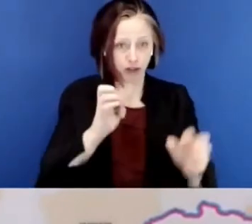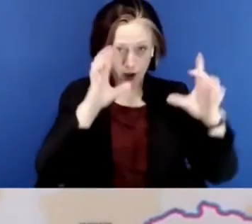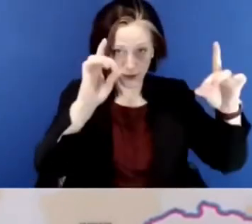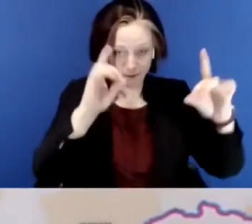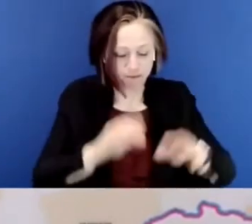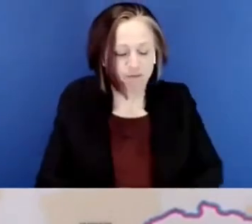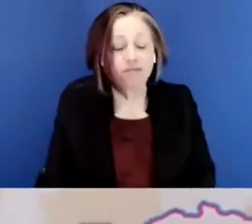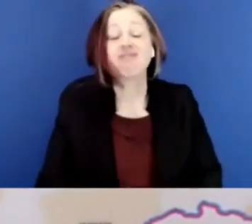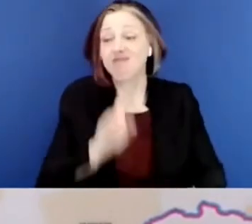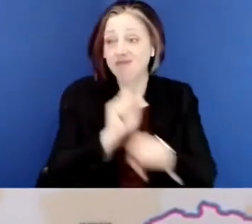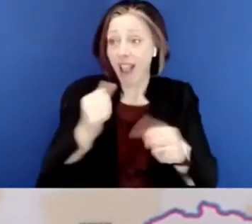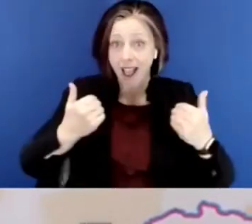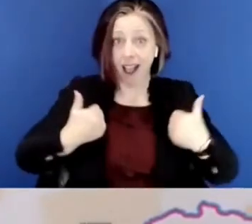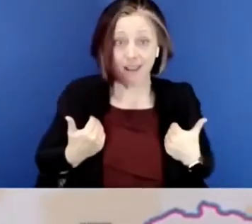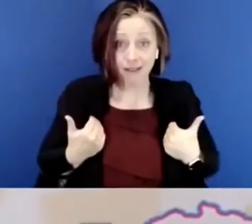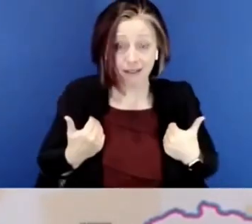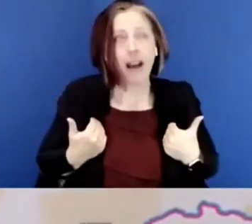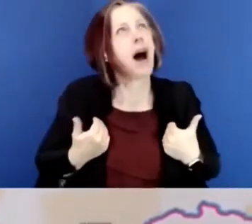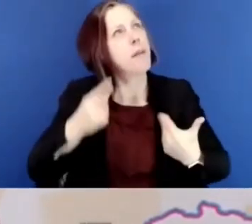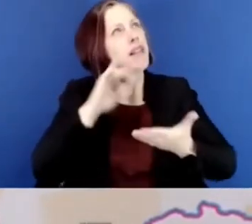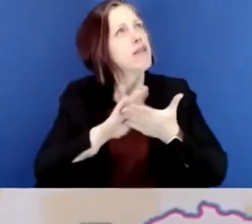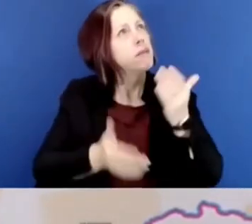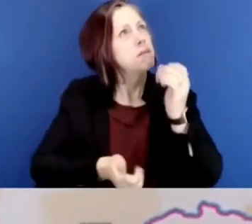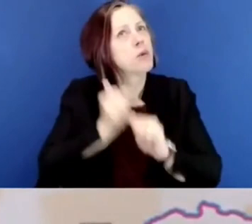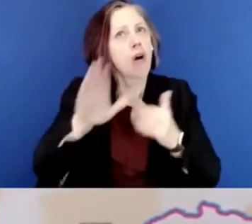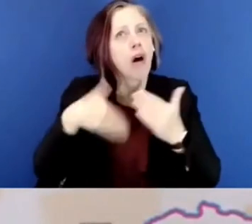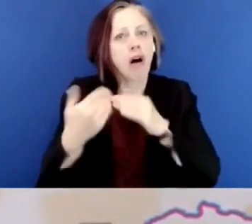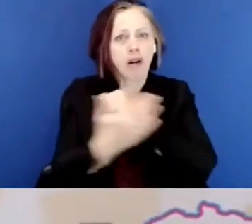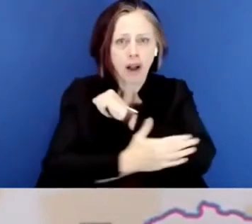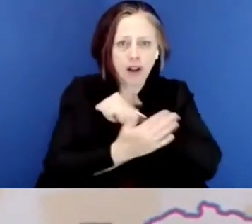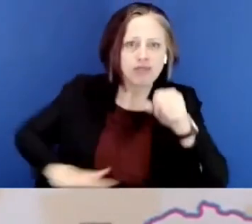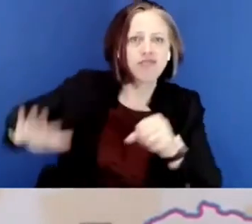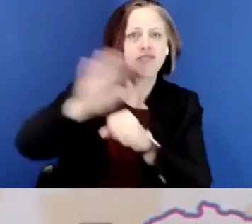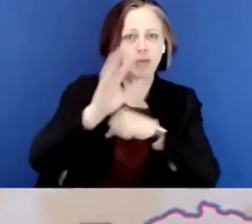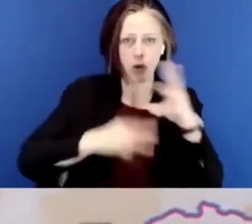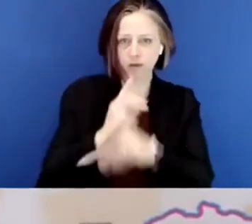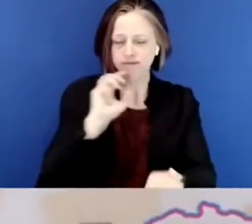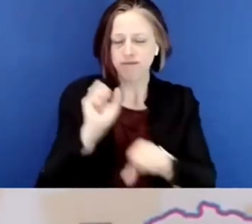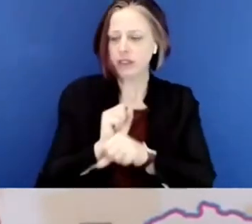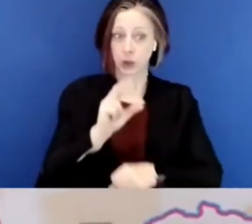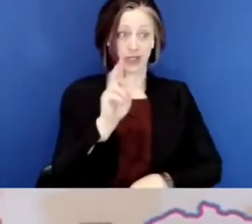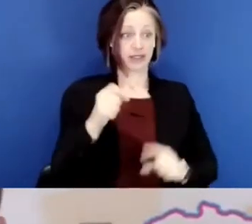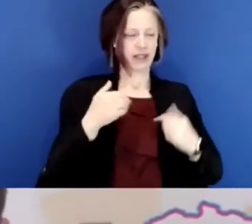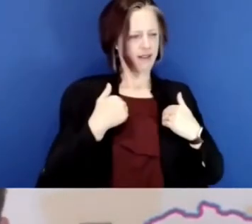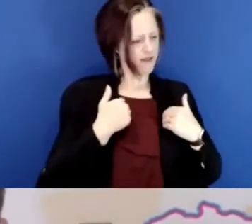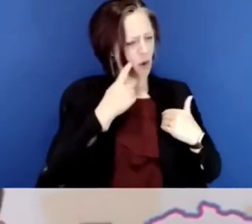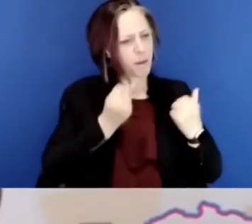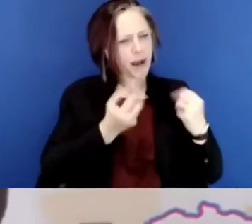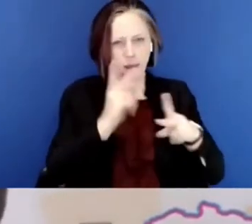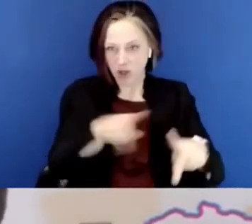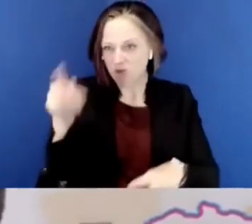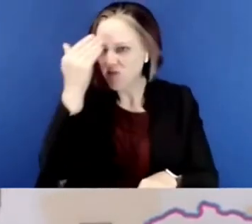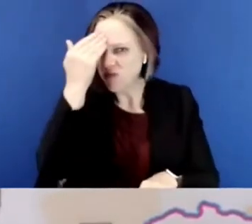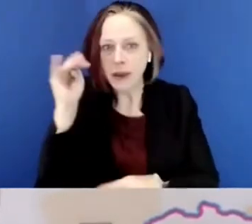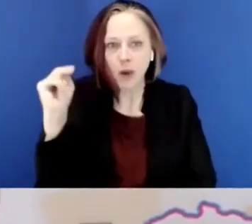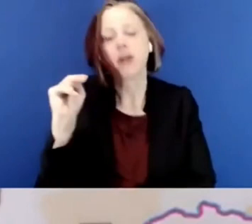for Education. And there is a Global Campaign for Education, I believe in almost every single country in the world. The one in the